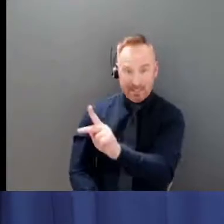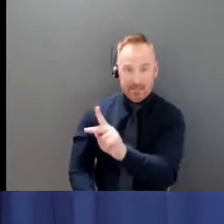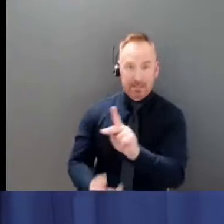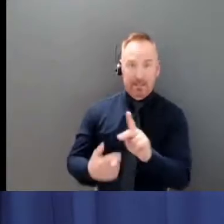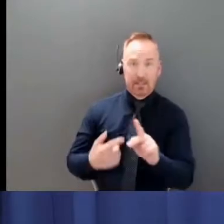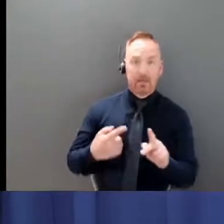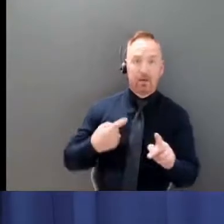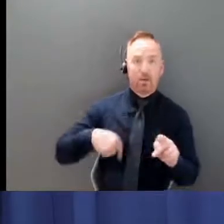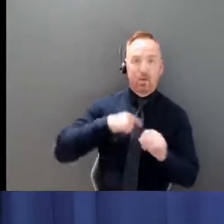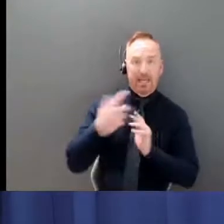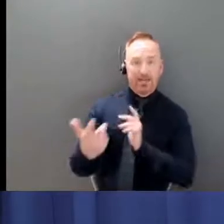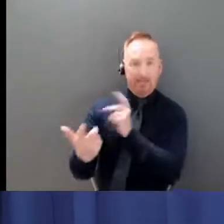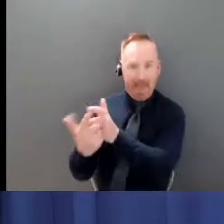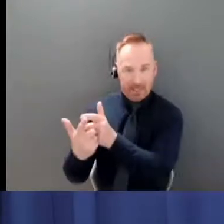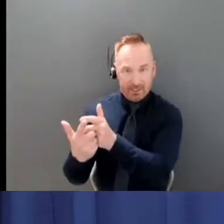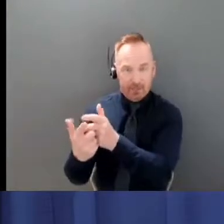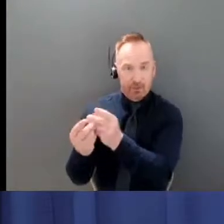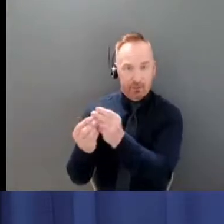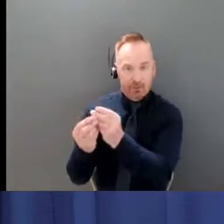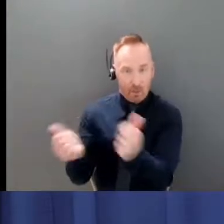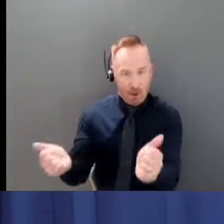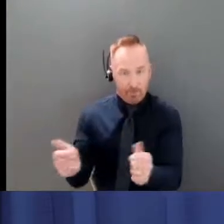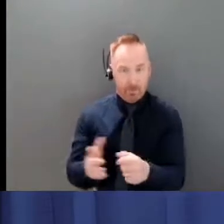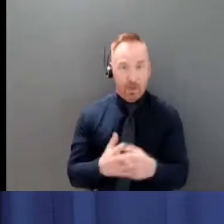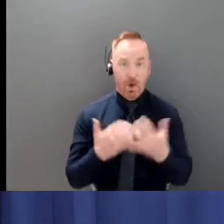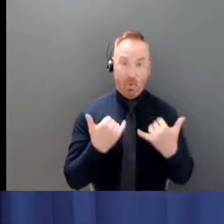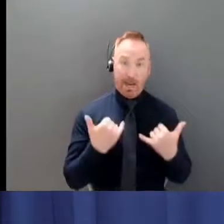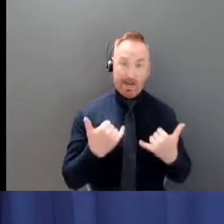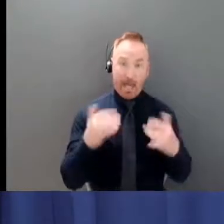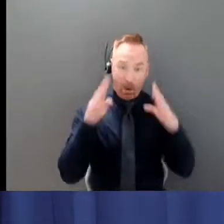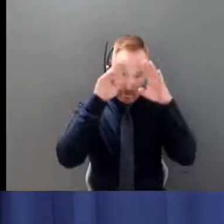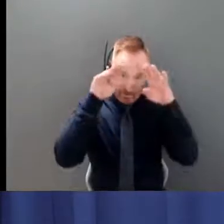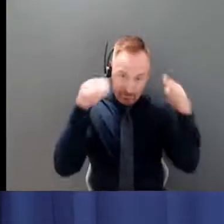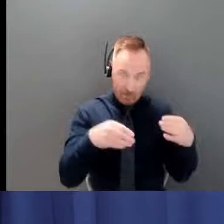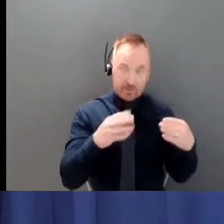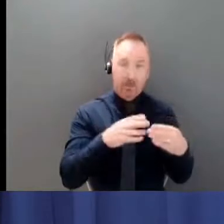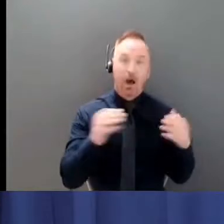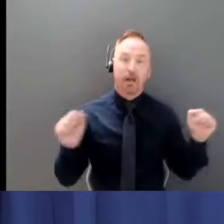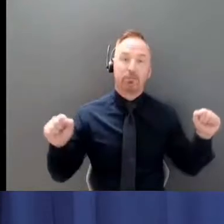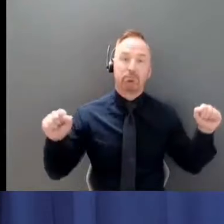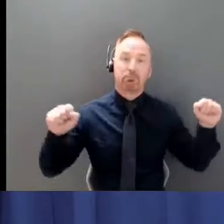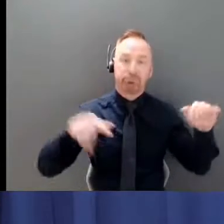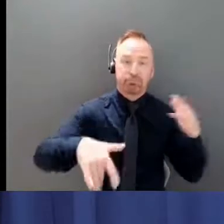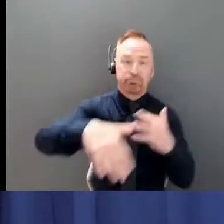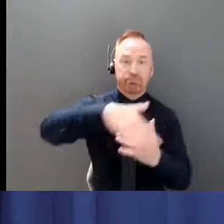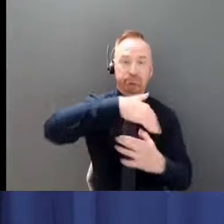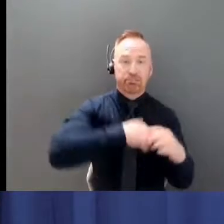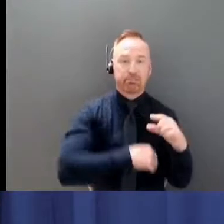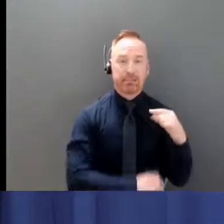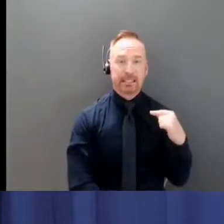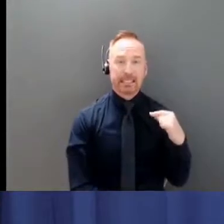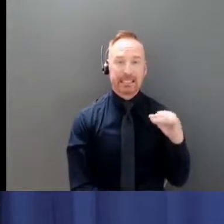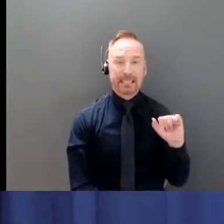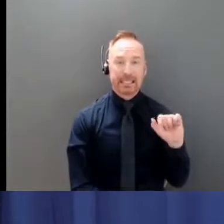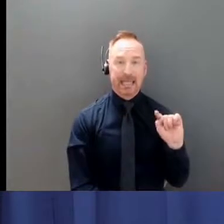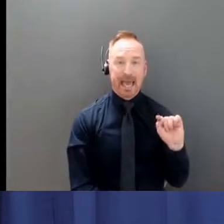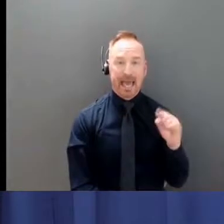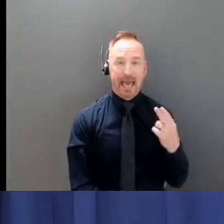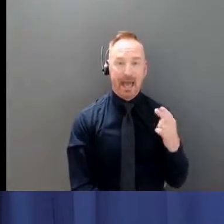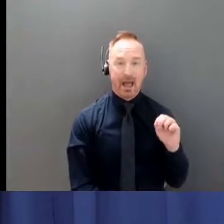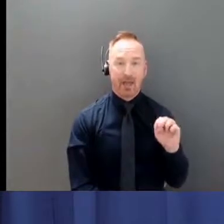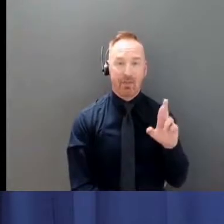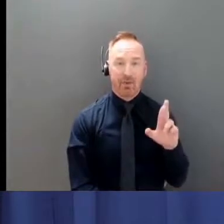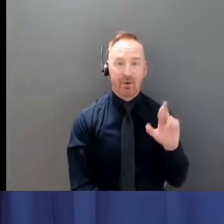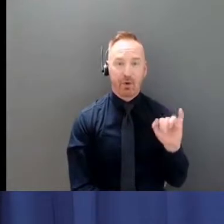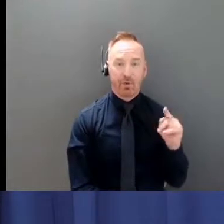is on gatherings and i do think that we will i think that uh the message uh